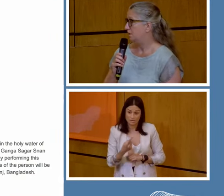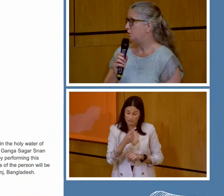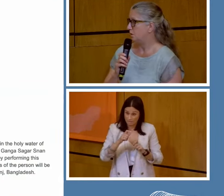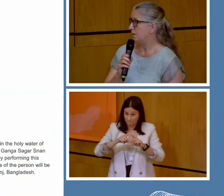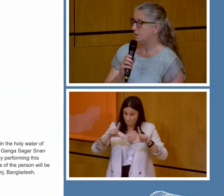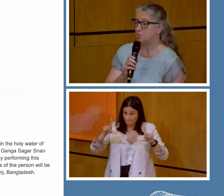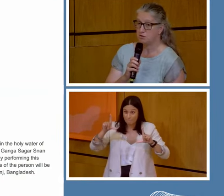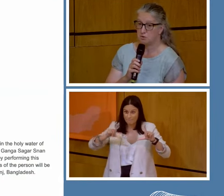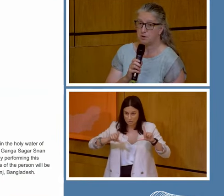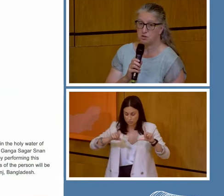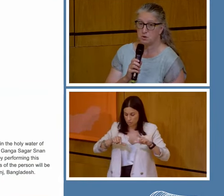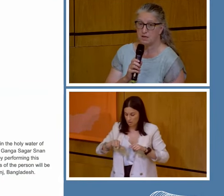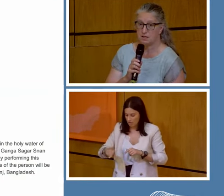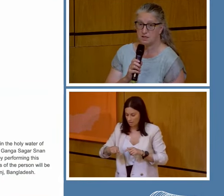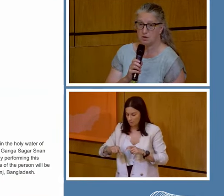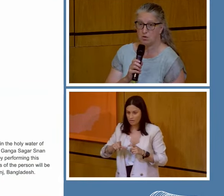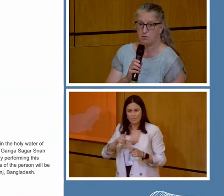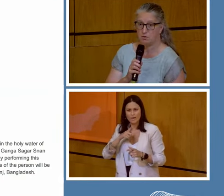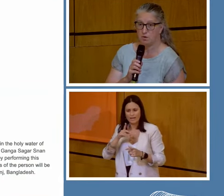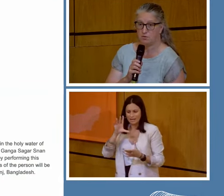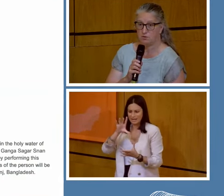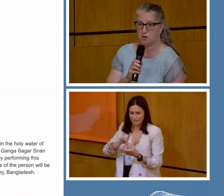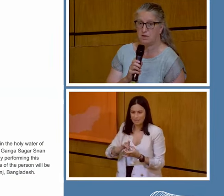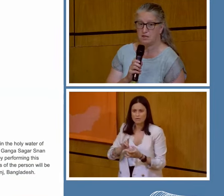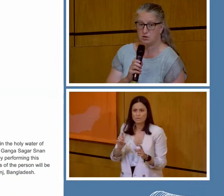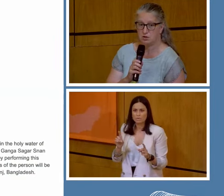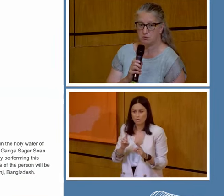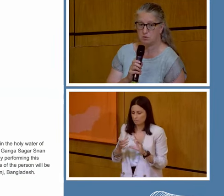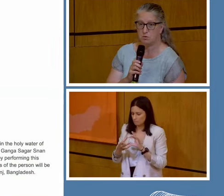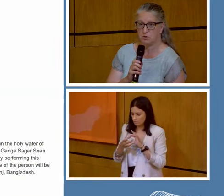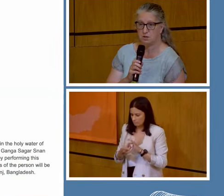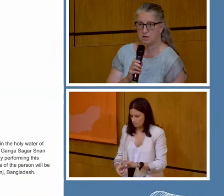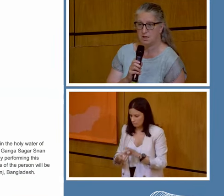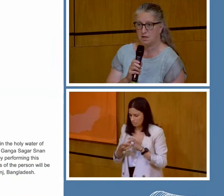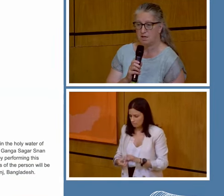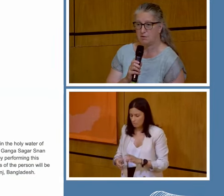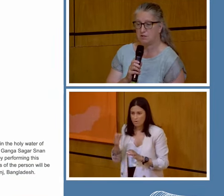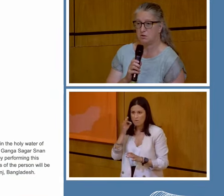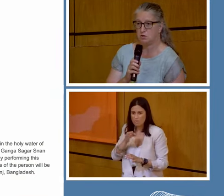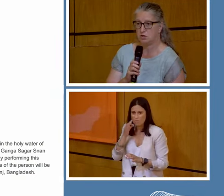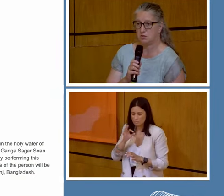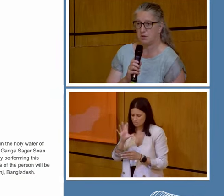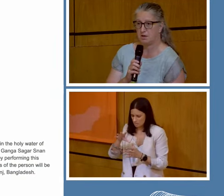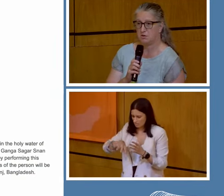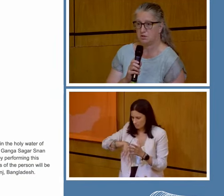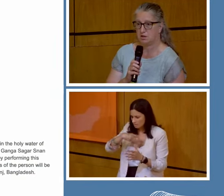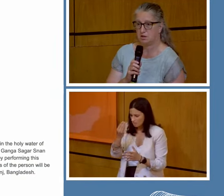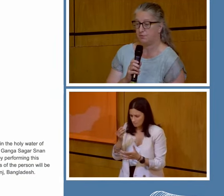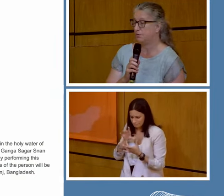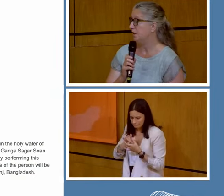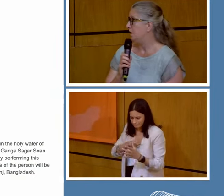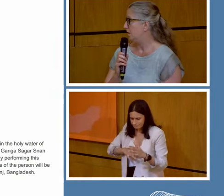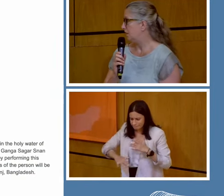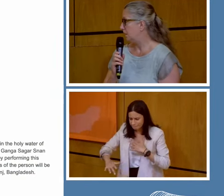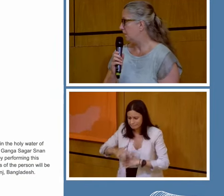talks about the spirituality of the relationship with water and how it's not just about